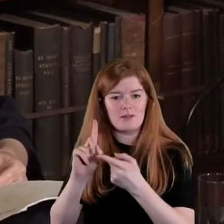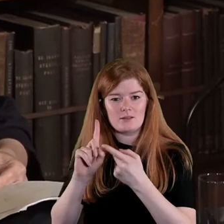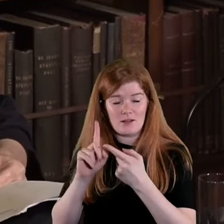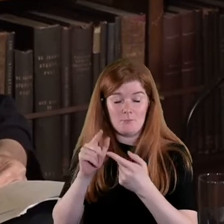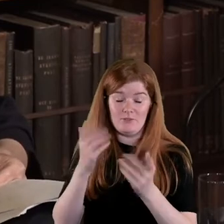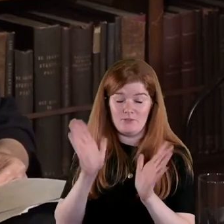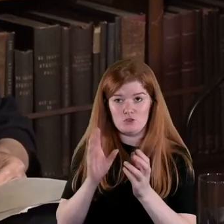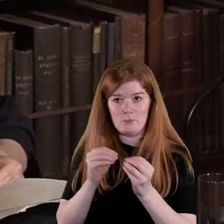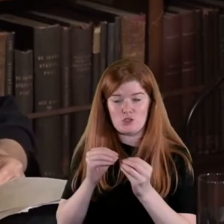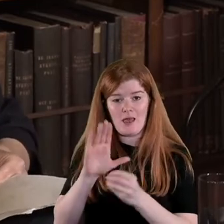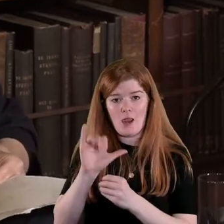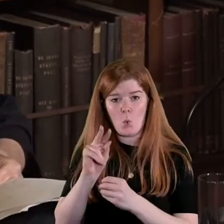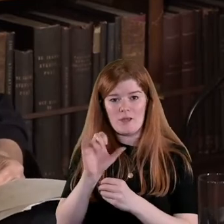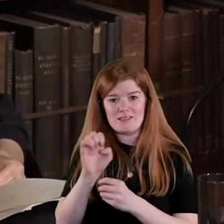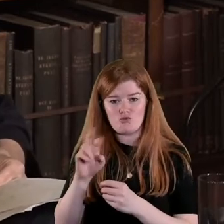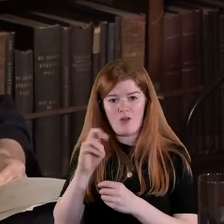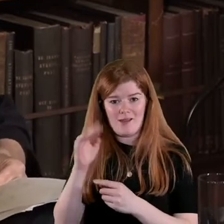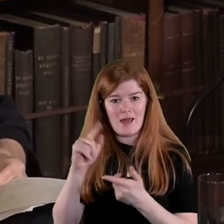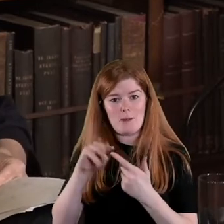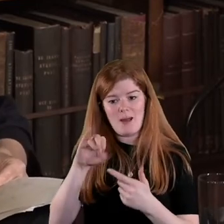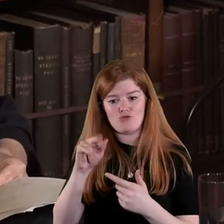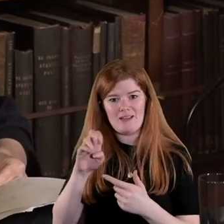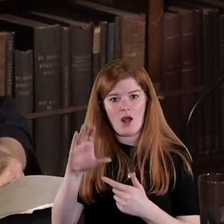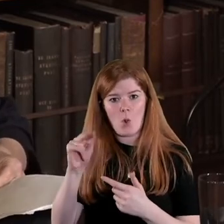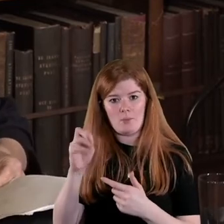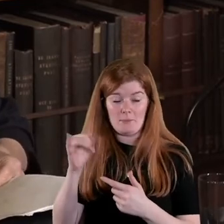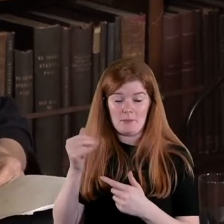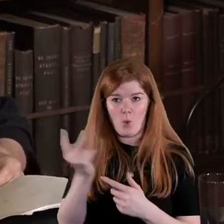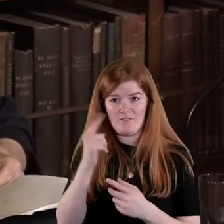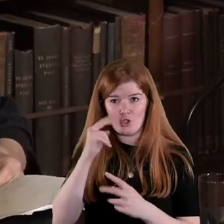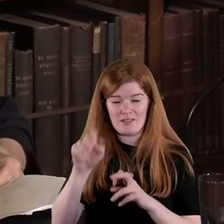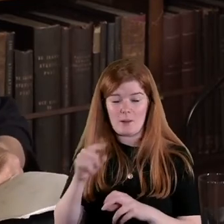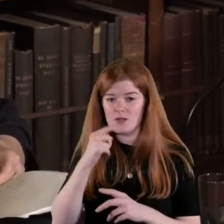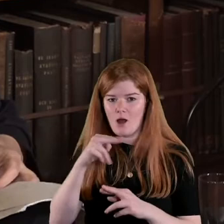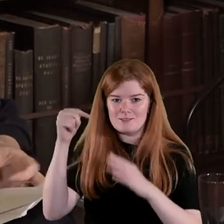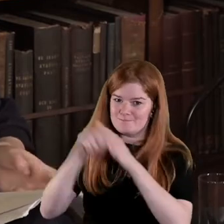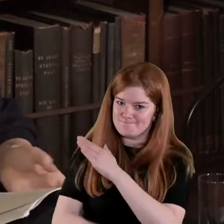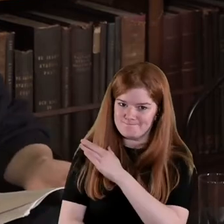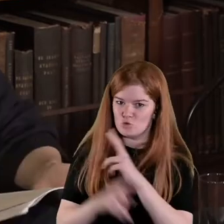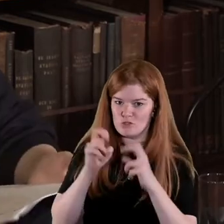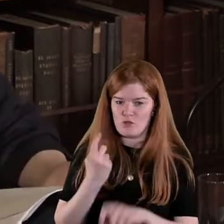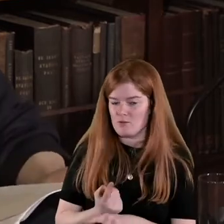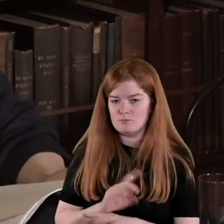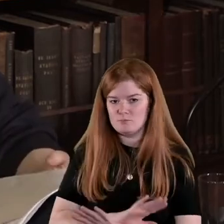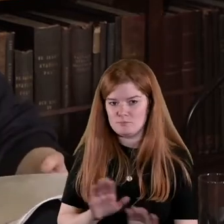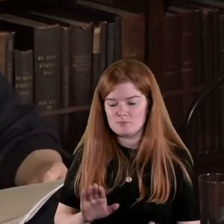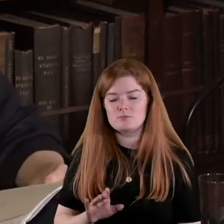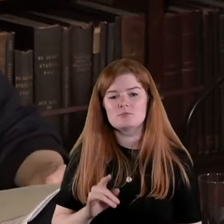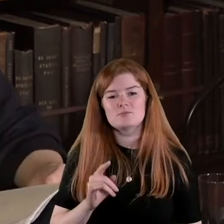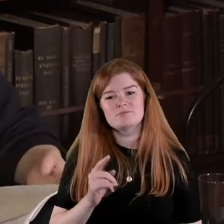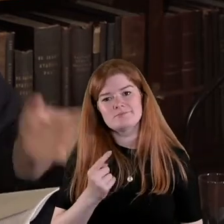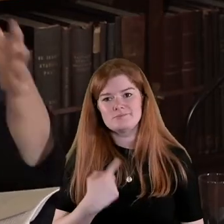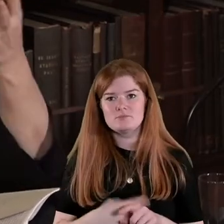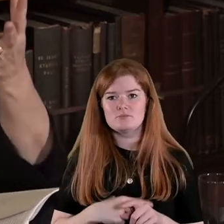mentioned Louise Ryan perhaps Marie Coleman might have looked at that to some extent and not extensively I would say and again